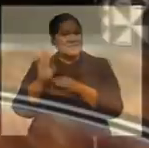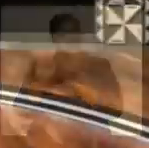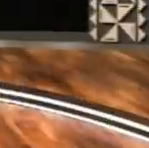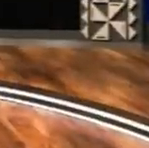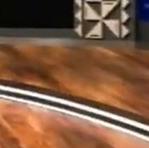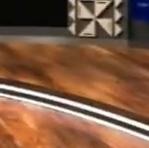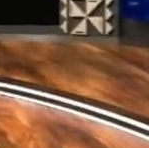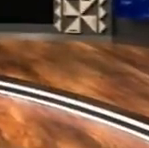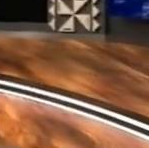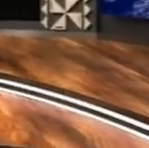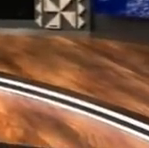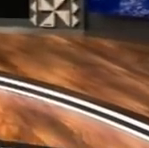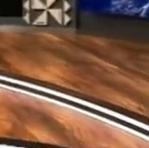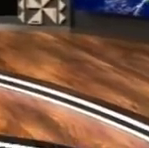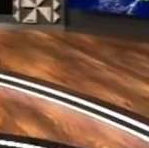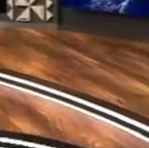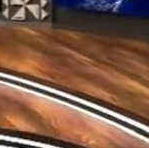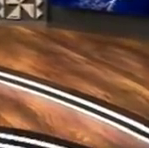Manta.